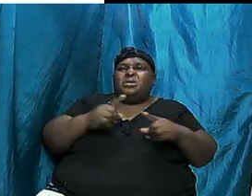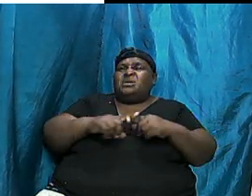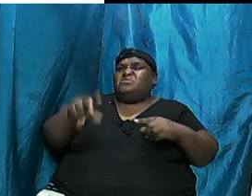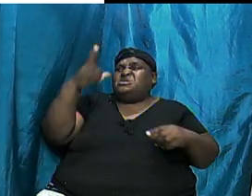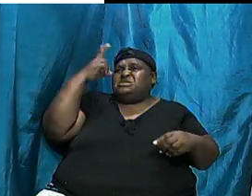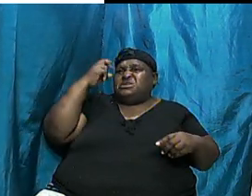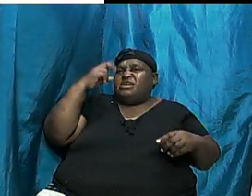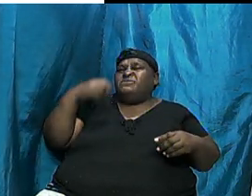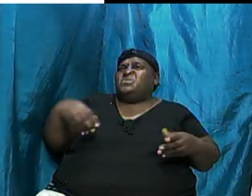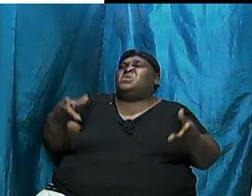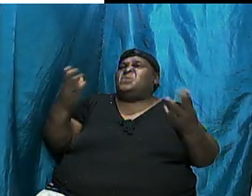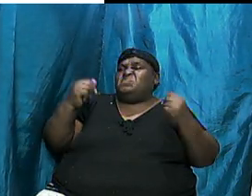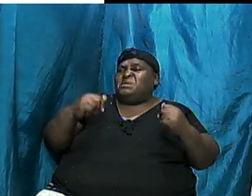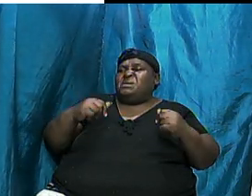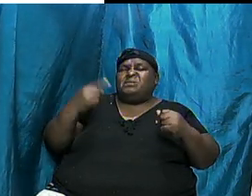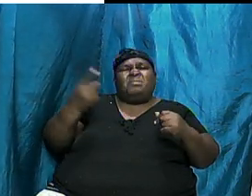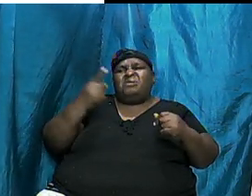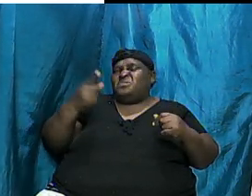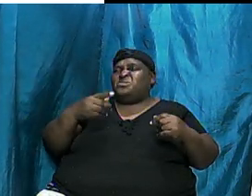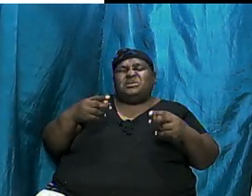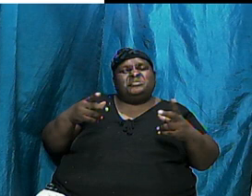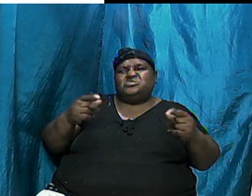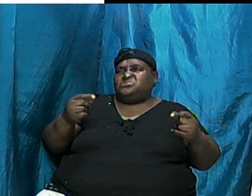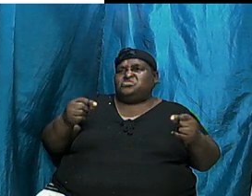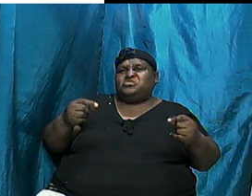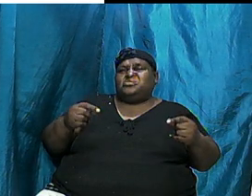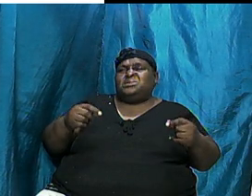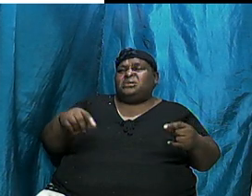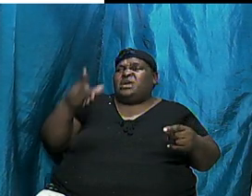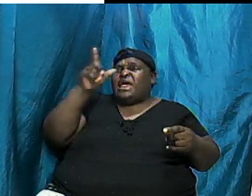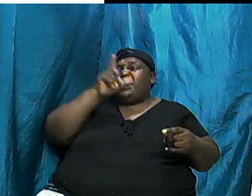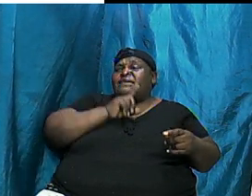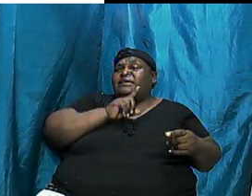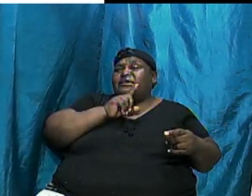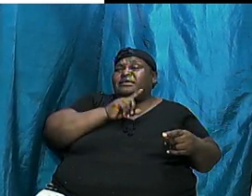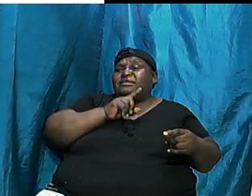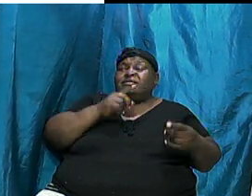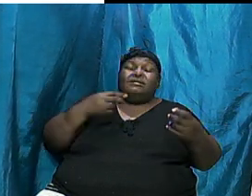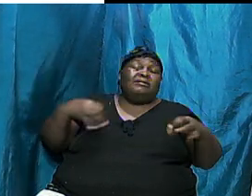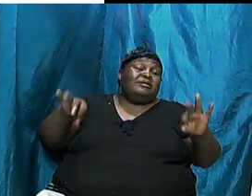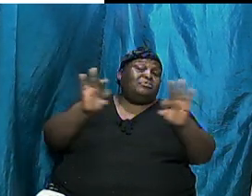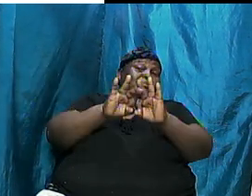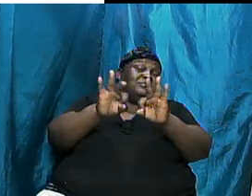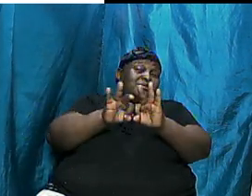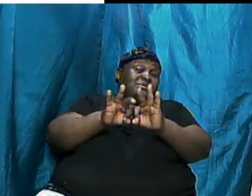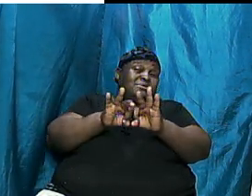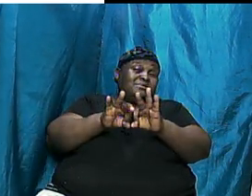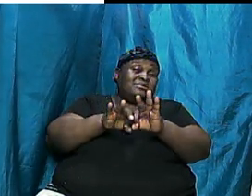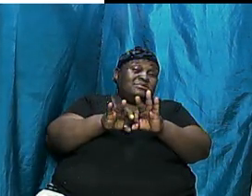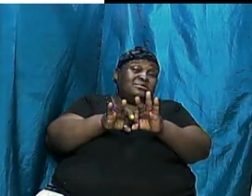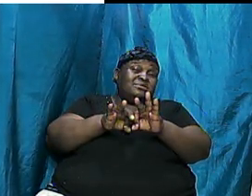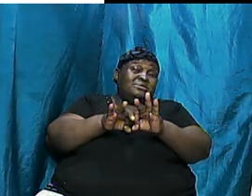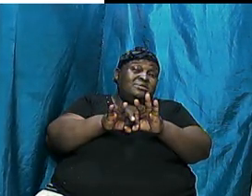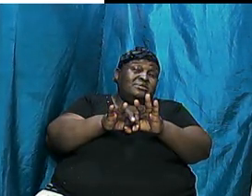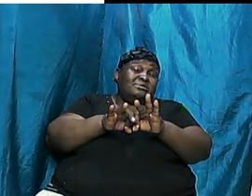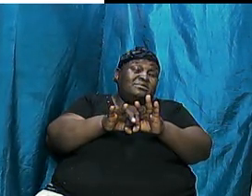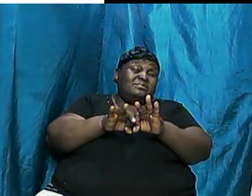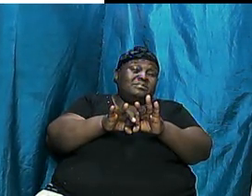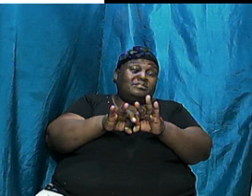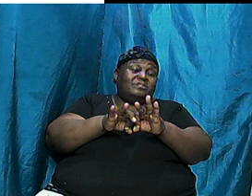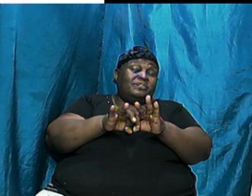comes, as he always does, and he lies. And it is important, I might just stick the point in here,